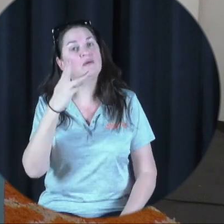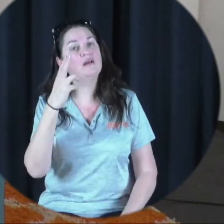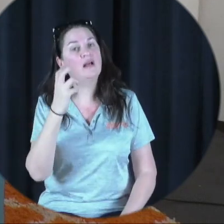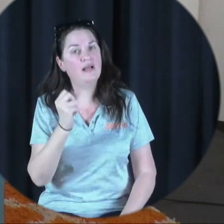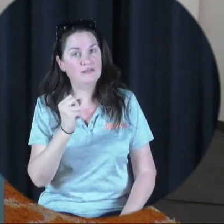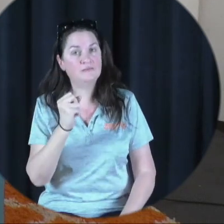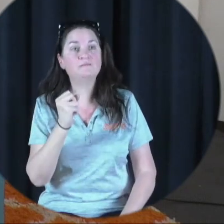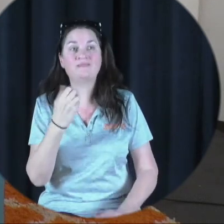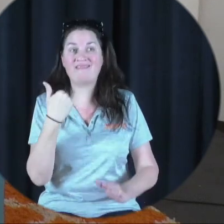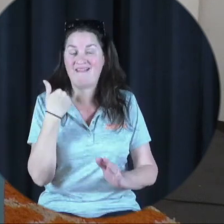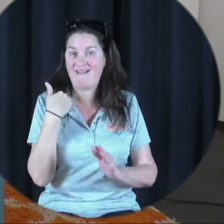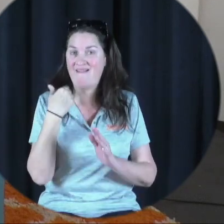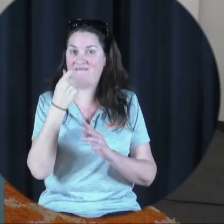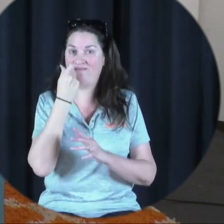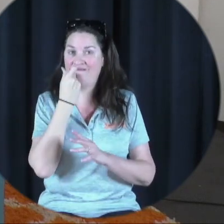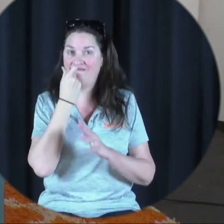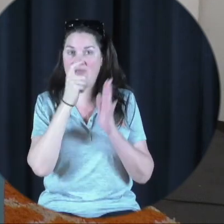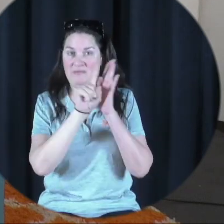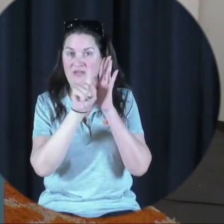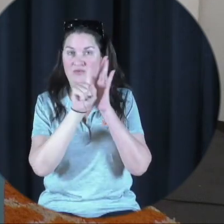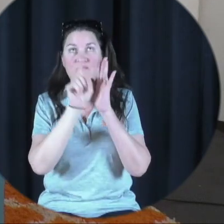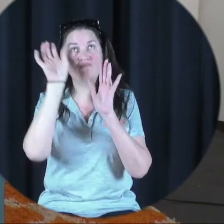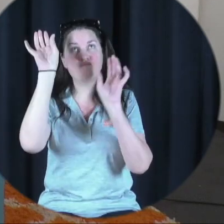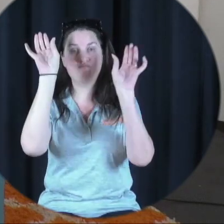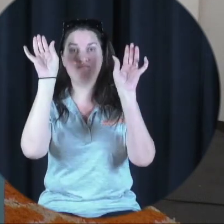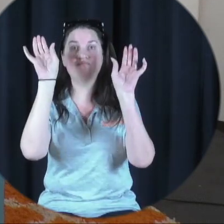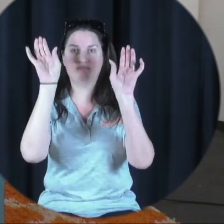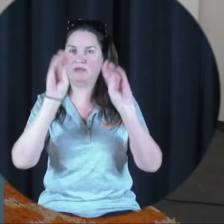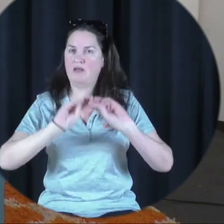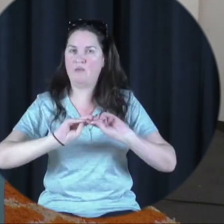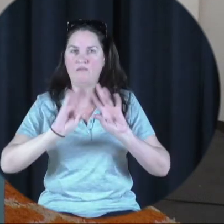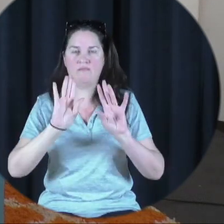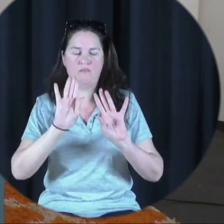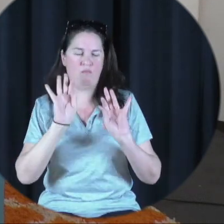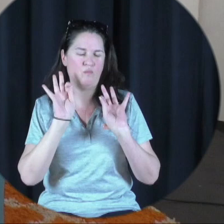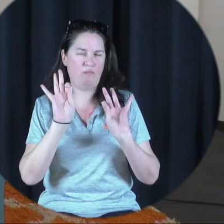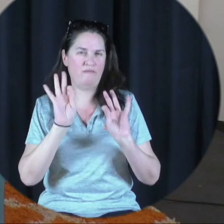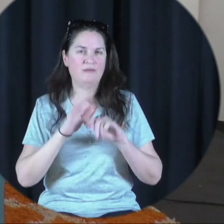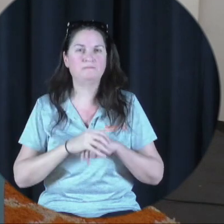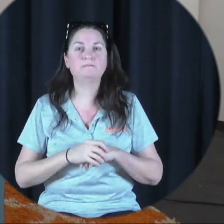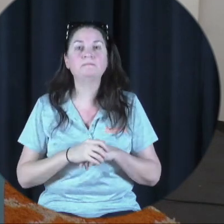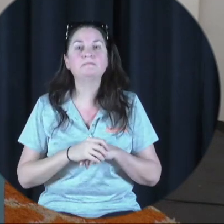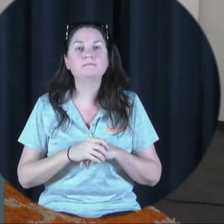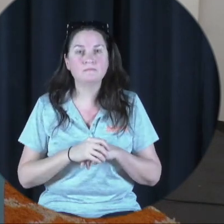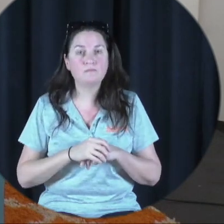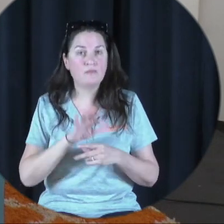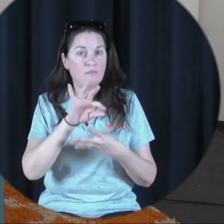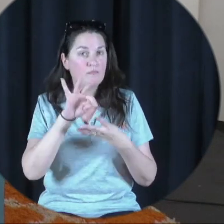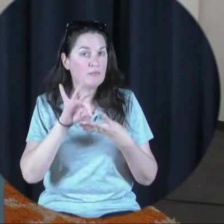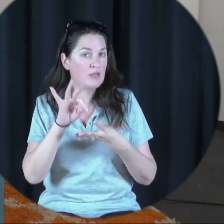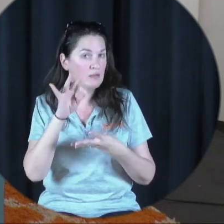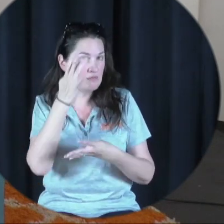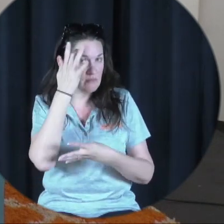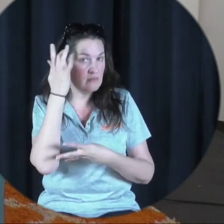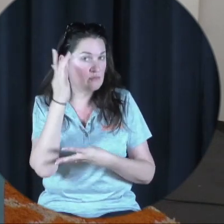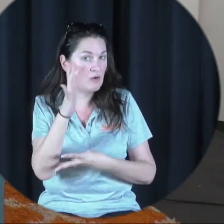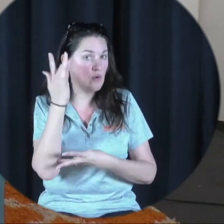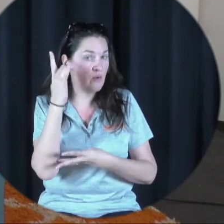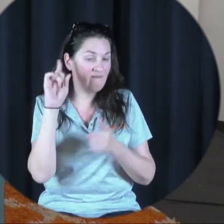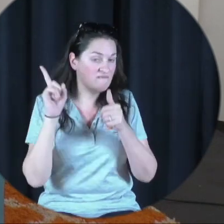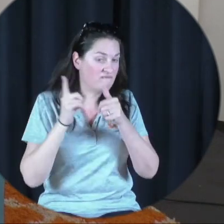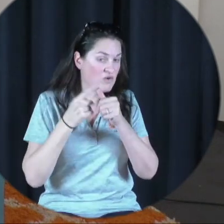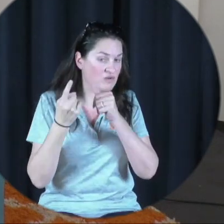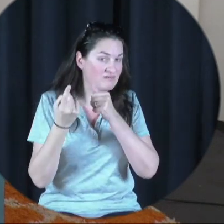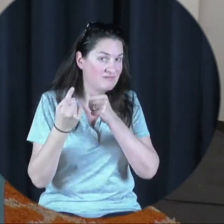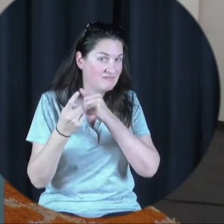High School is equipped with vape sensors, and they work great. Please make wise choices, because your first offense on this campus results